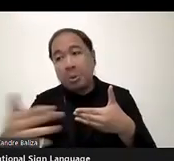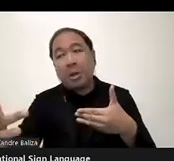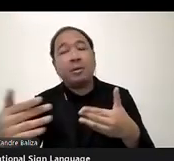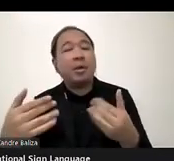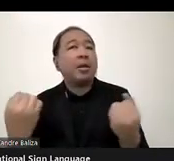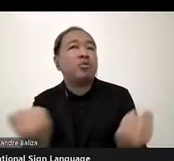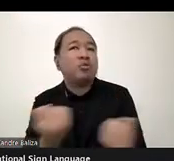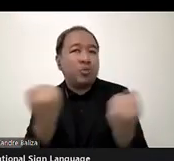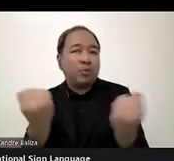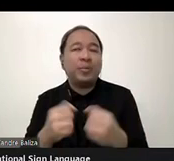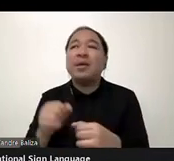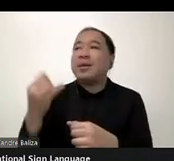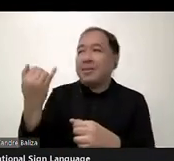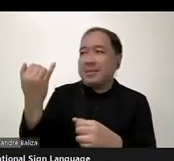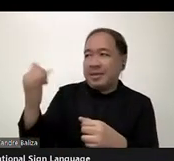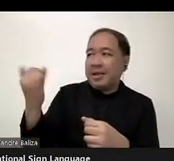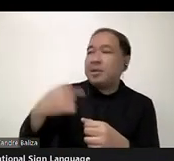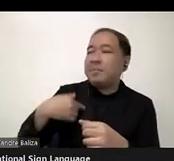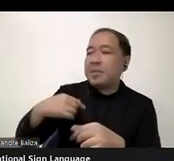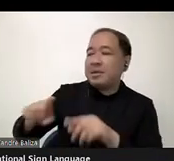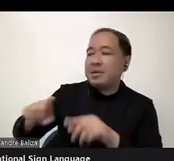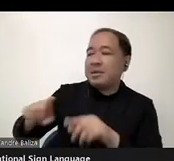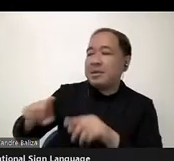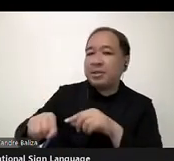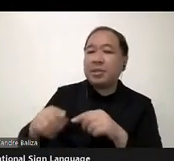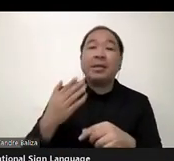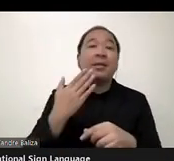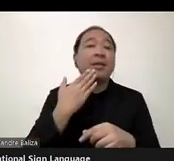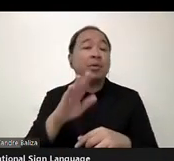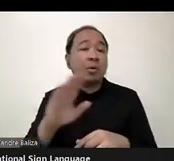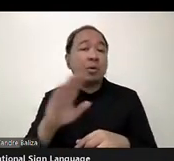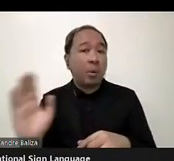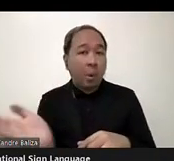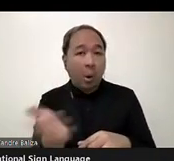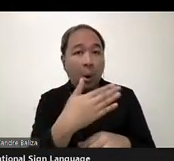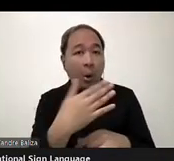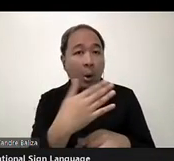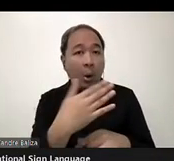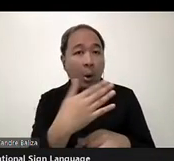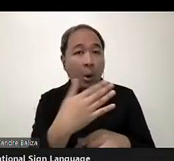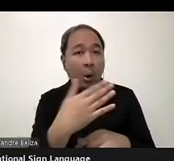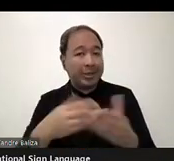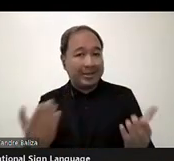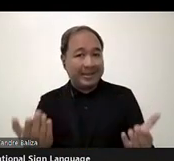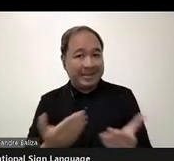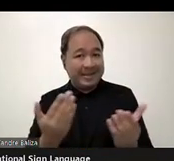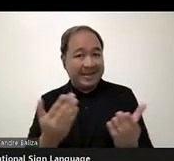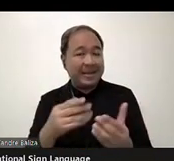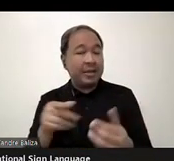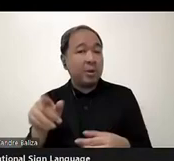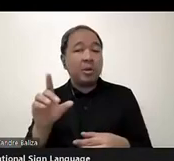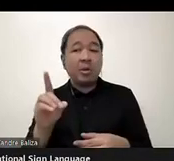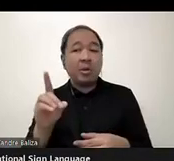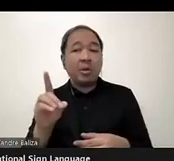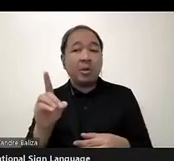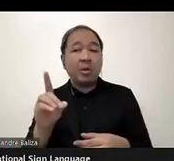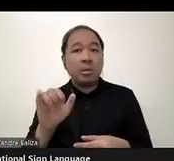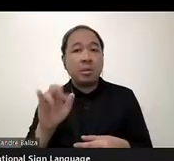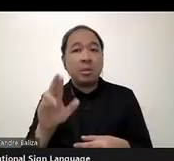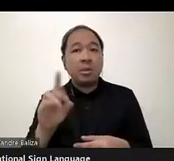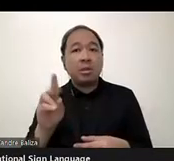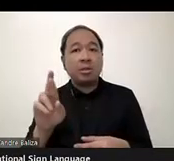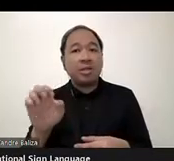address to it. Uh, thank you very much, everyone, for, for being with us, Deidre and Judith, for, uh, for your